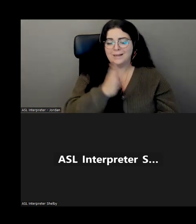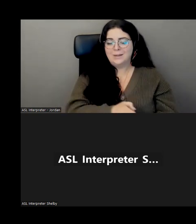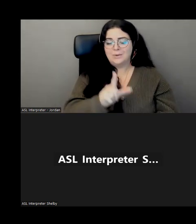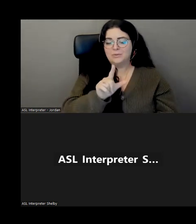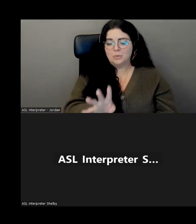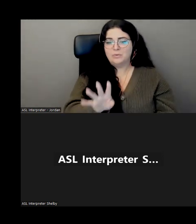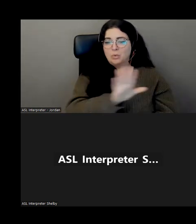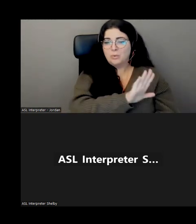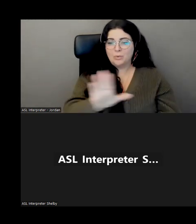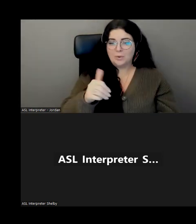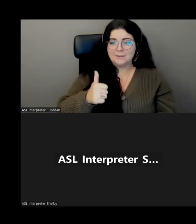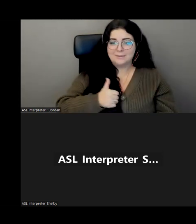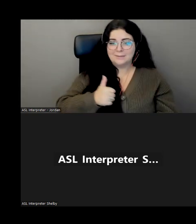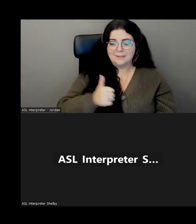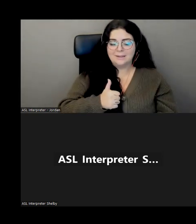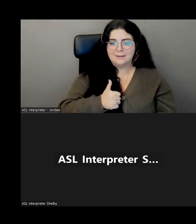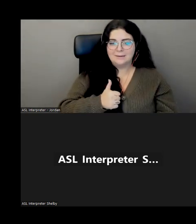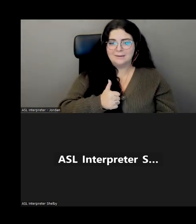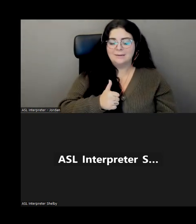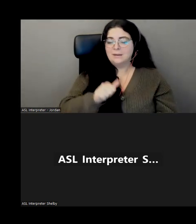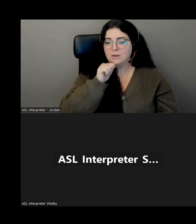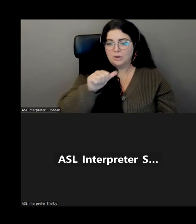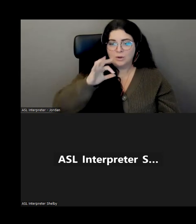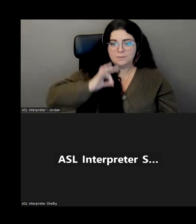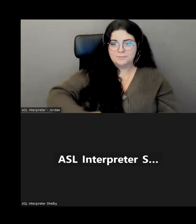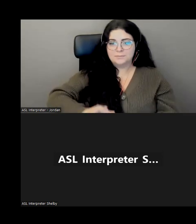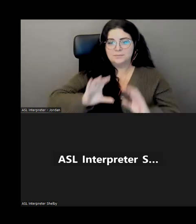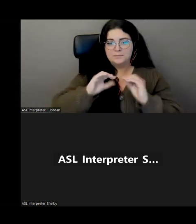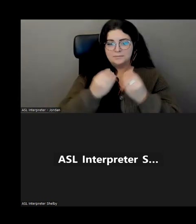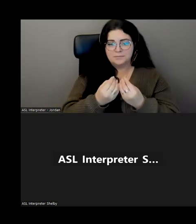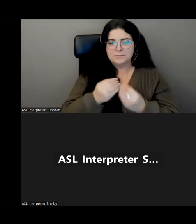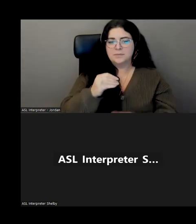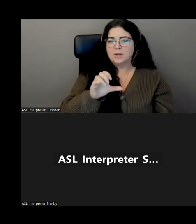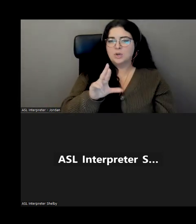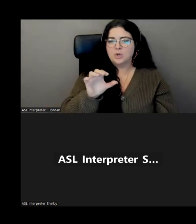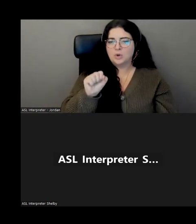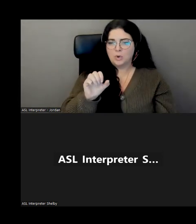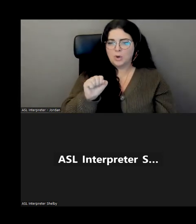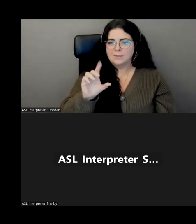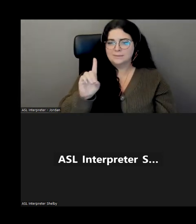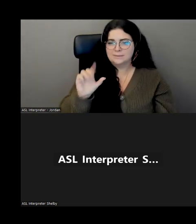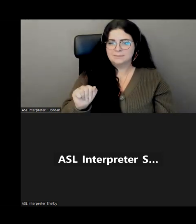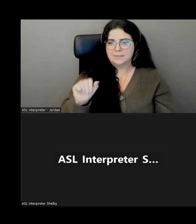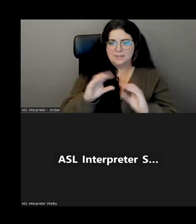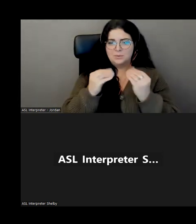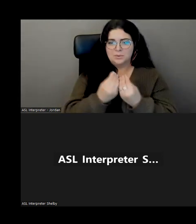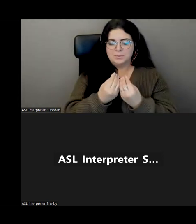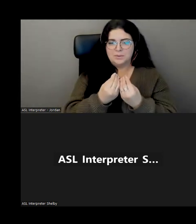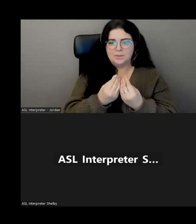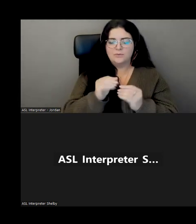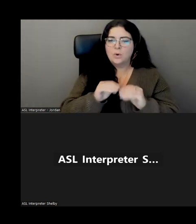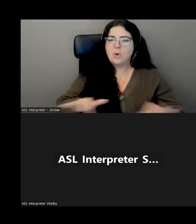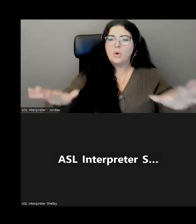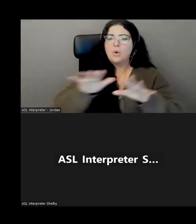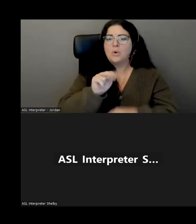Canada. We are a not-for-profit cross-disability organization that serves all of Newfoundland